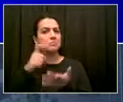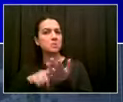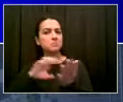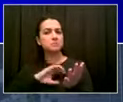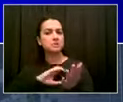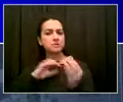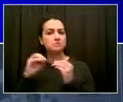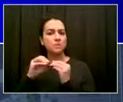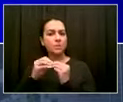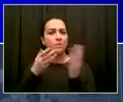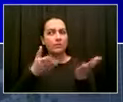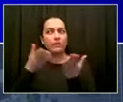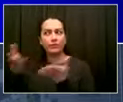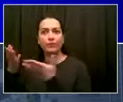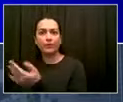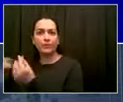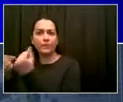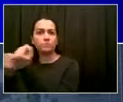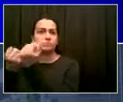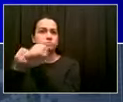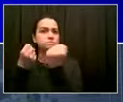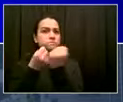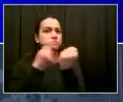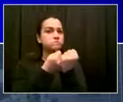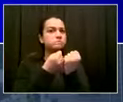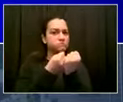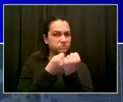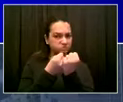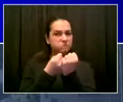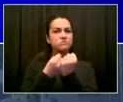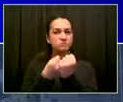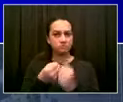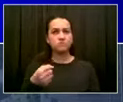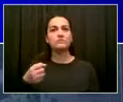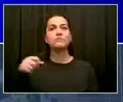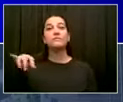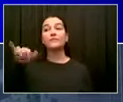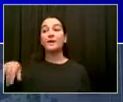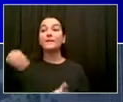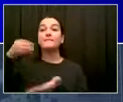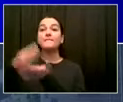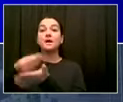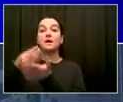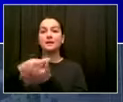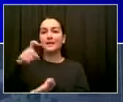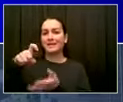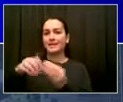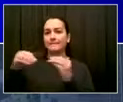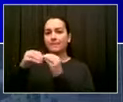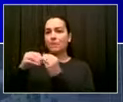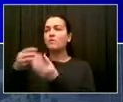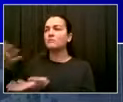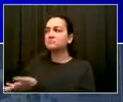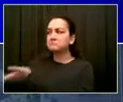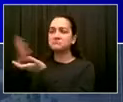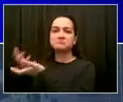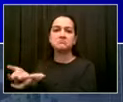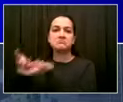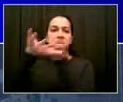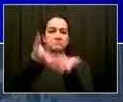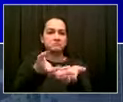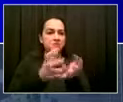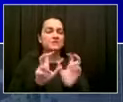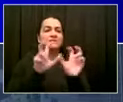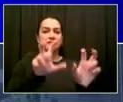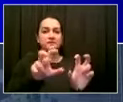investment to specifically stop gun violence with these grassroots approaches. We're investing in two groups that are known and respected